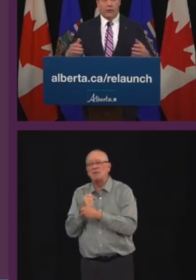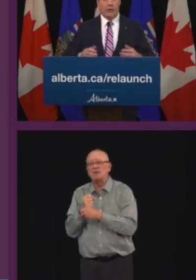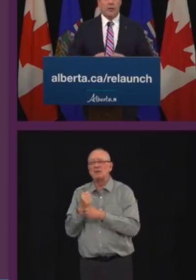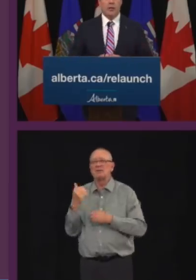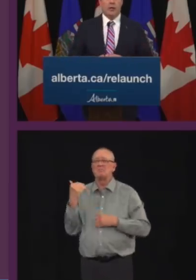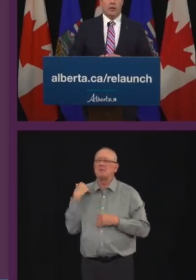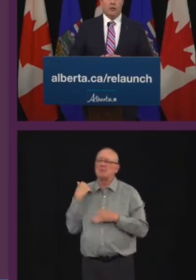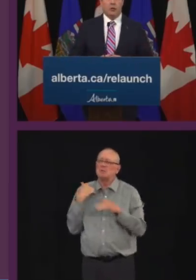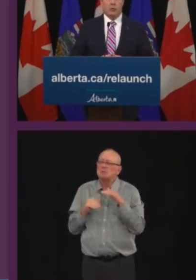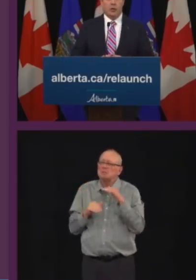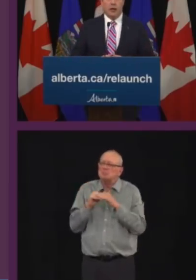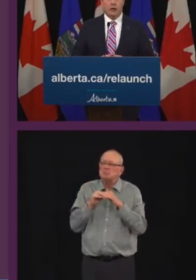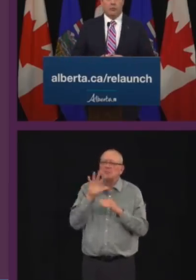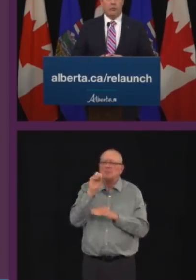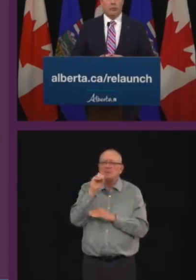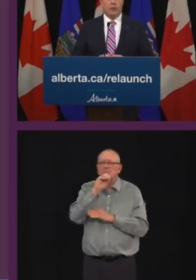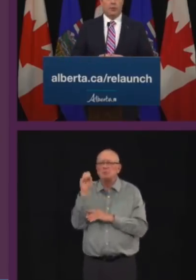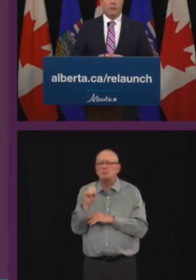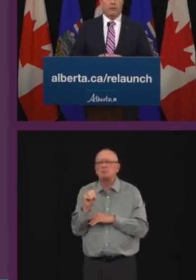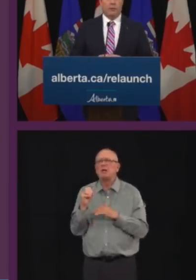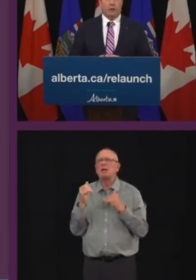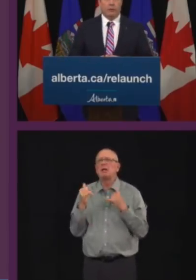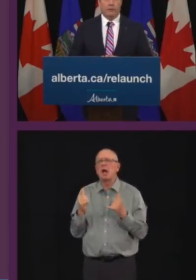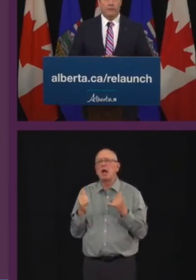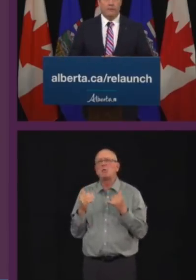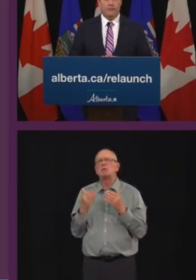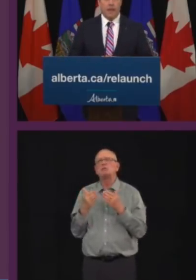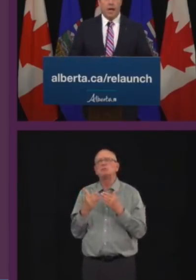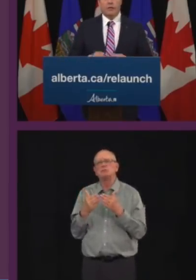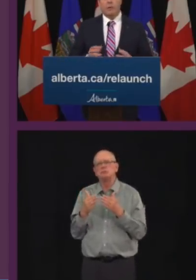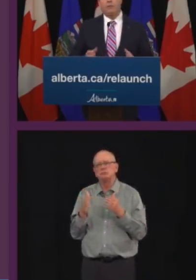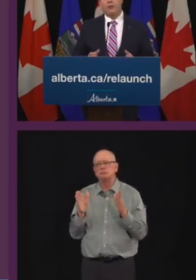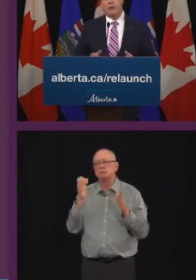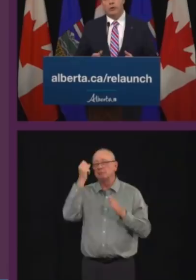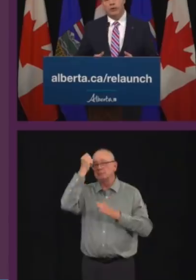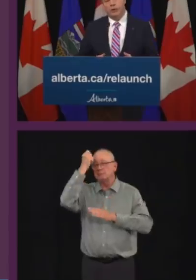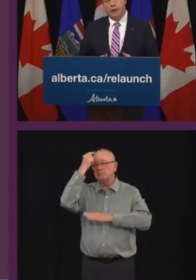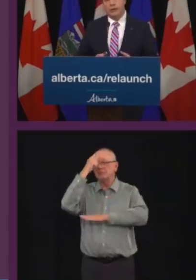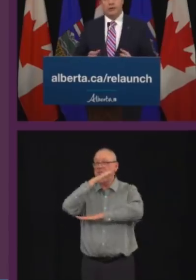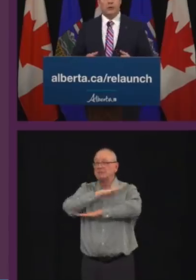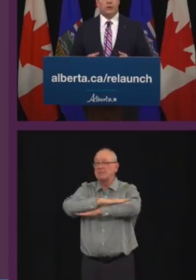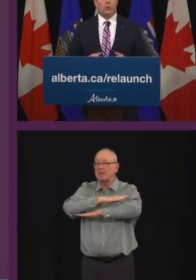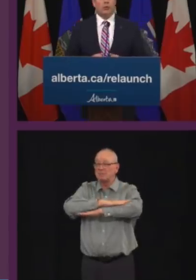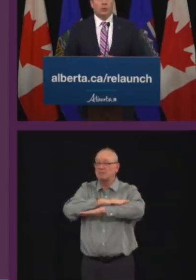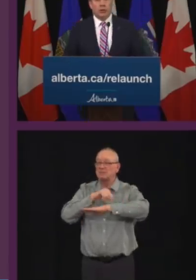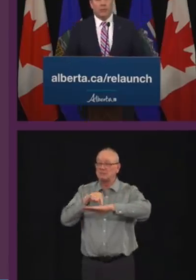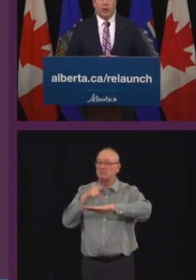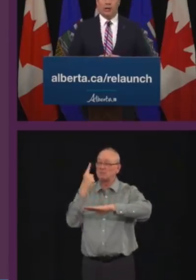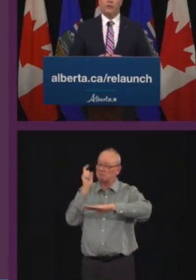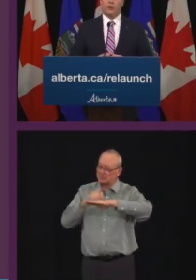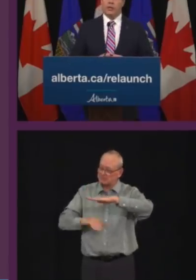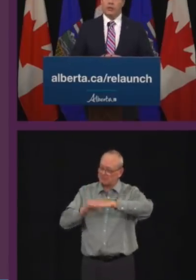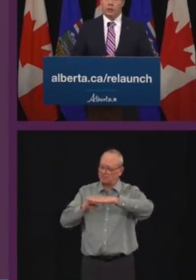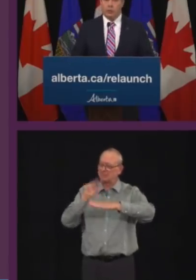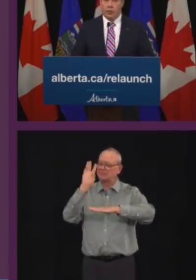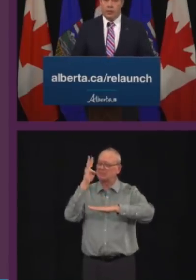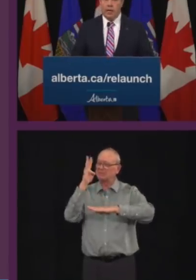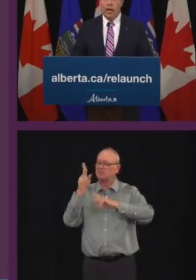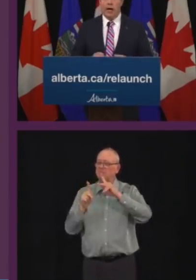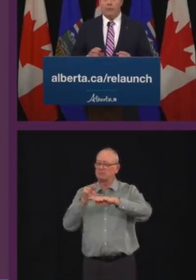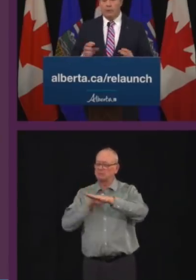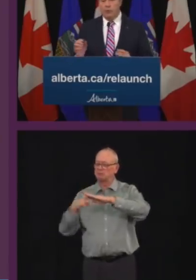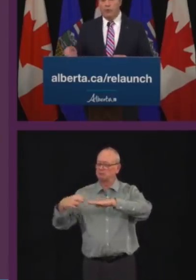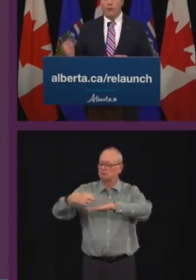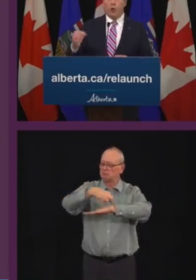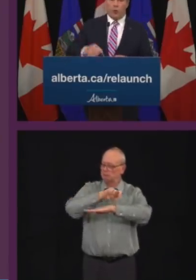table and all of the usual hygiene rules that people are familiar with. Some facilities and activities originally planned for stage 3